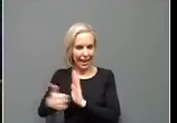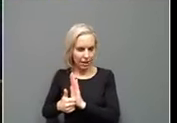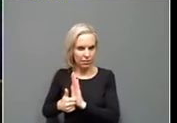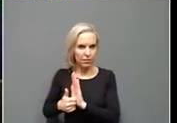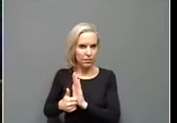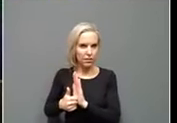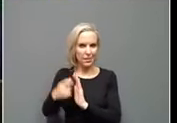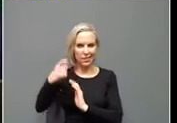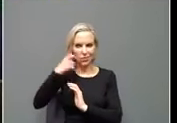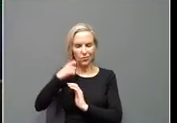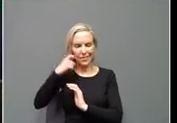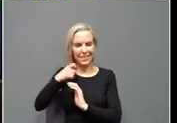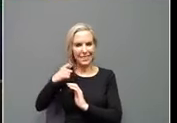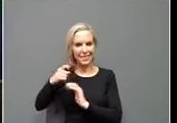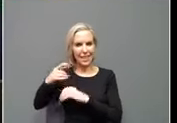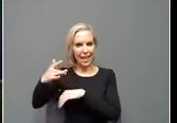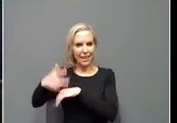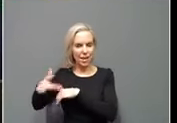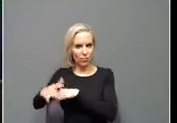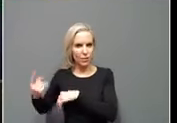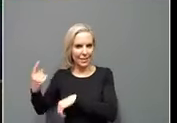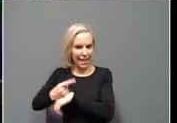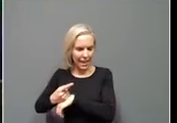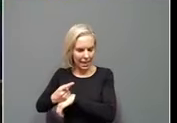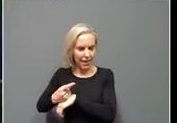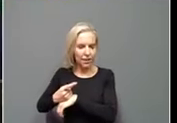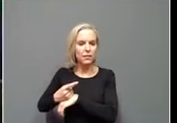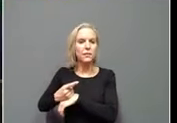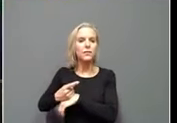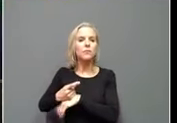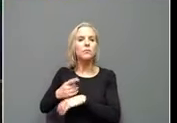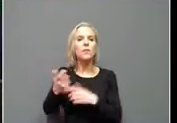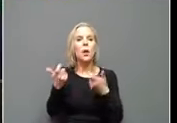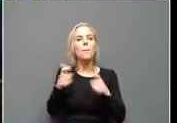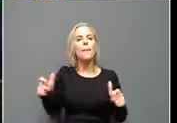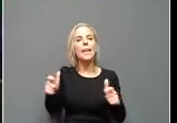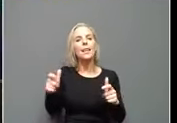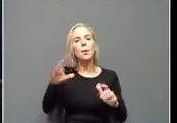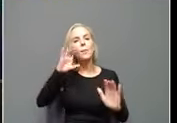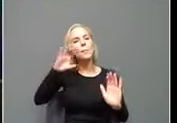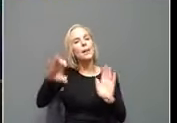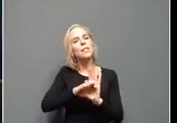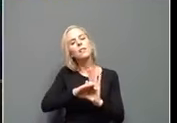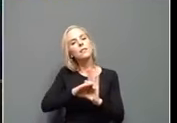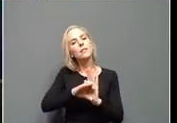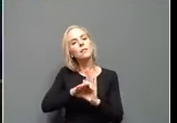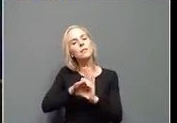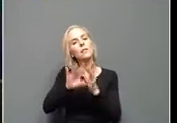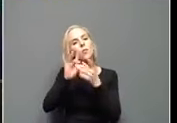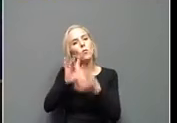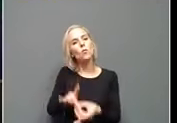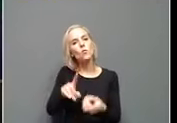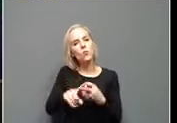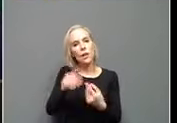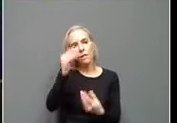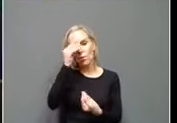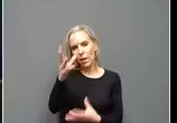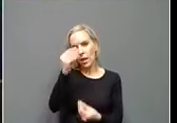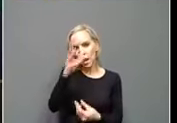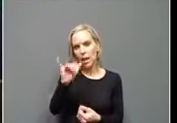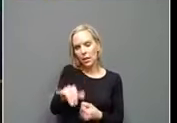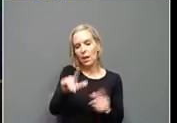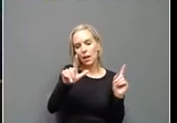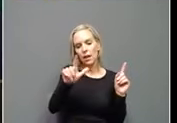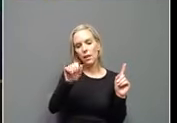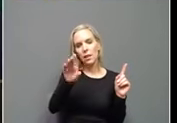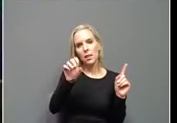recently available day? And then a bigger picture question, you know, according to the information that the labor cabinet has